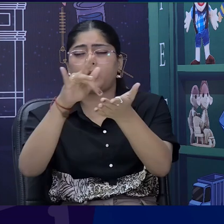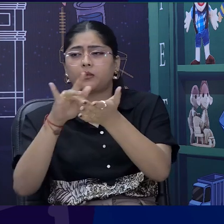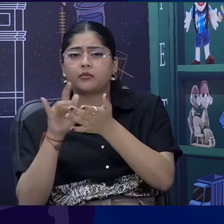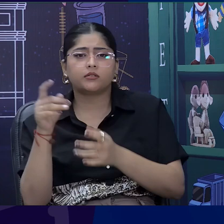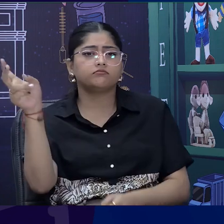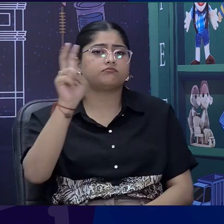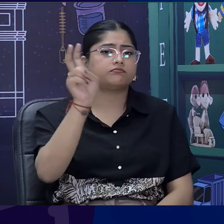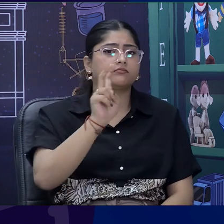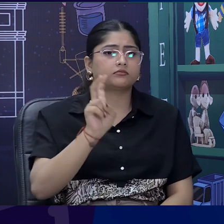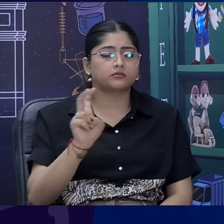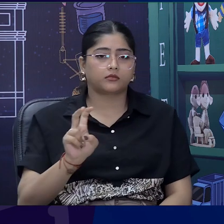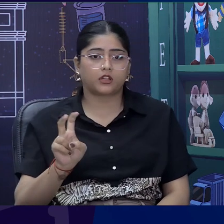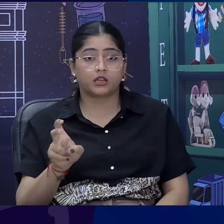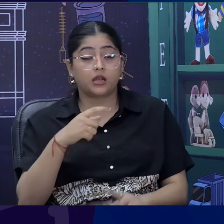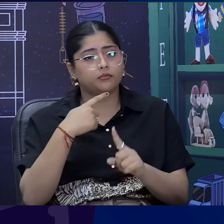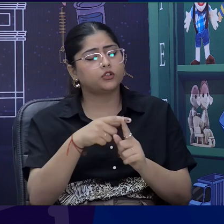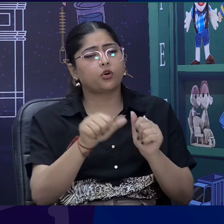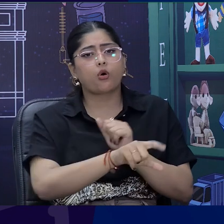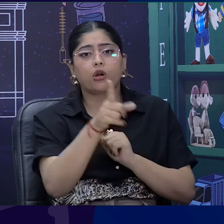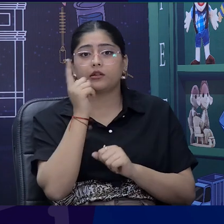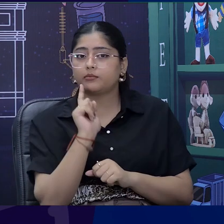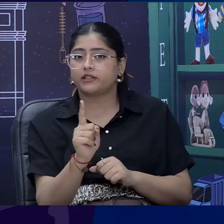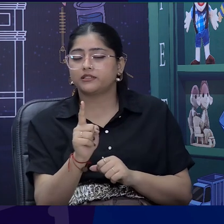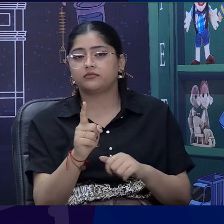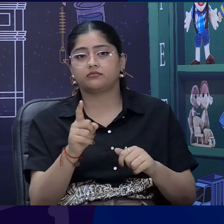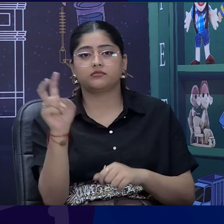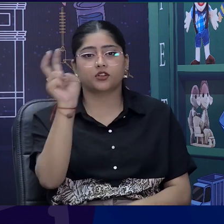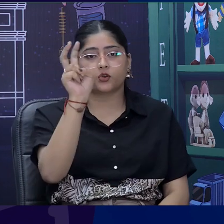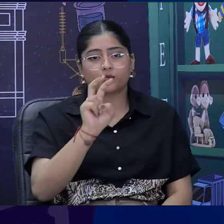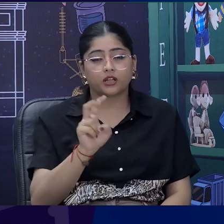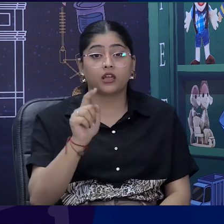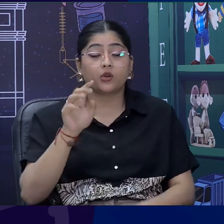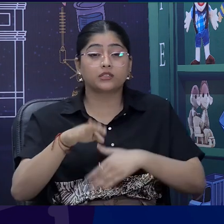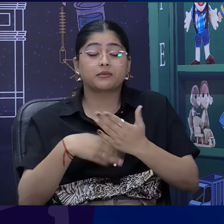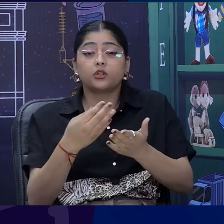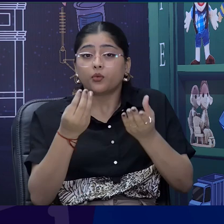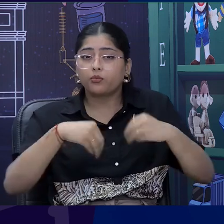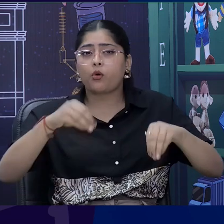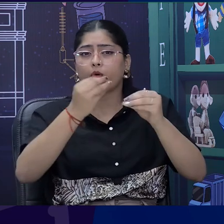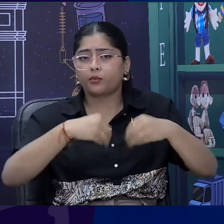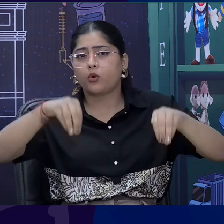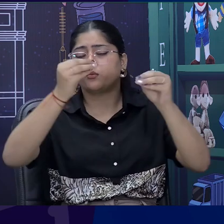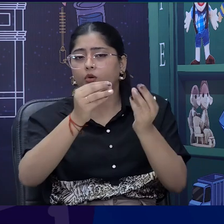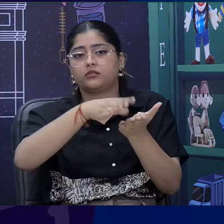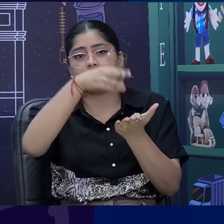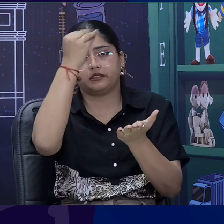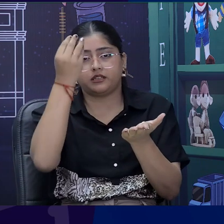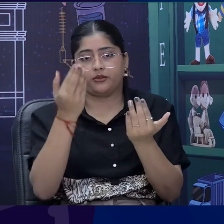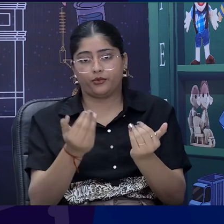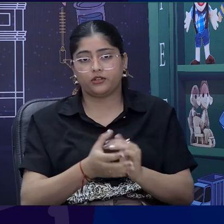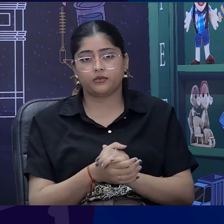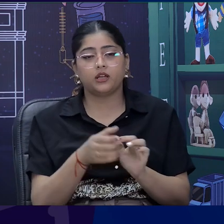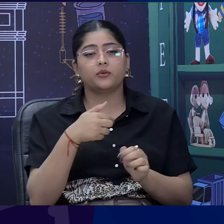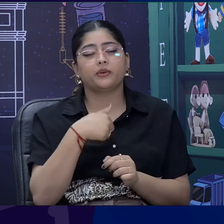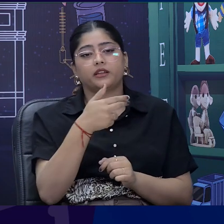world. And you must also explore the world, dear learners and viewers, so that you can learn a lot of things out there. So, me,